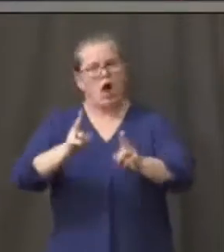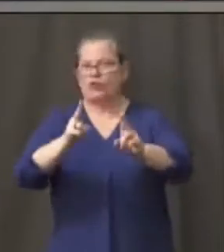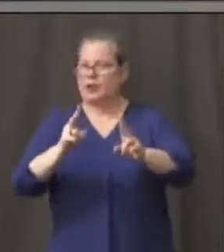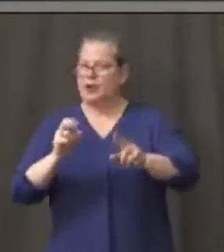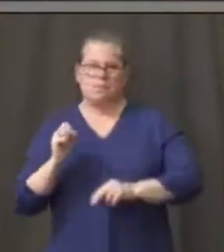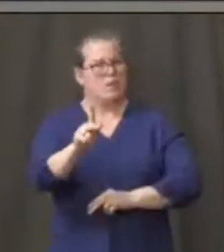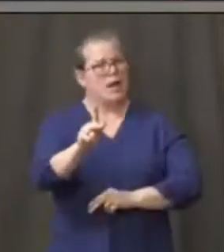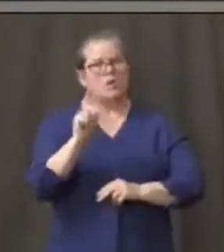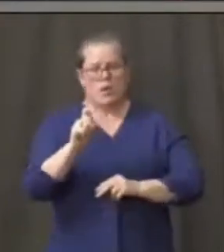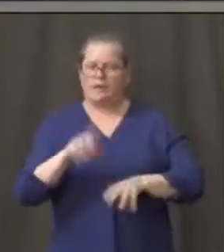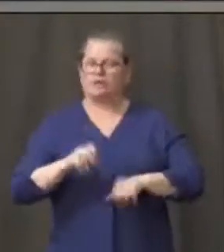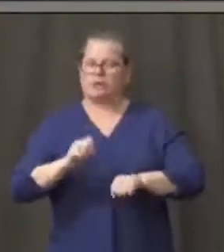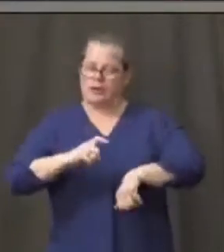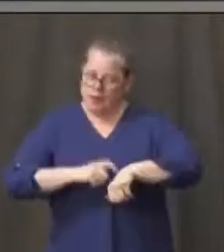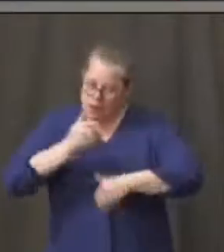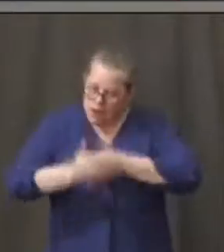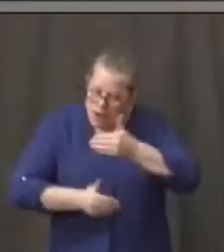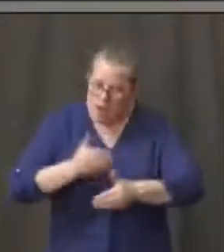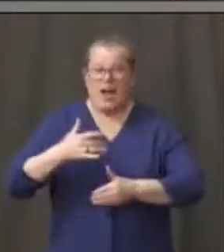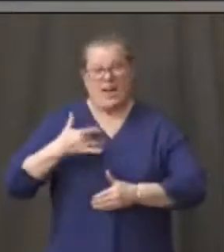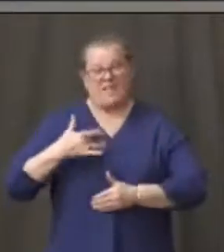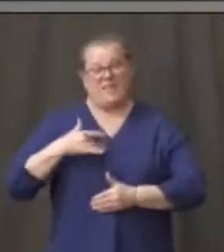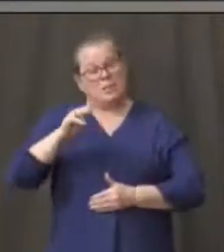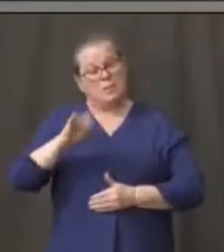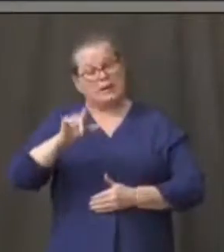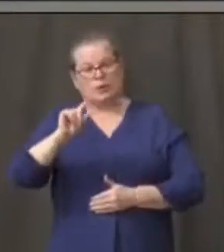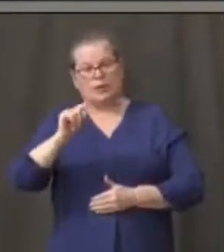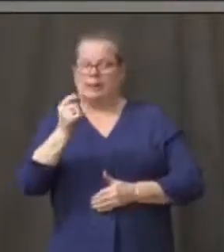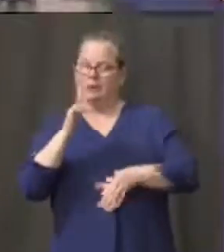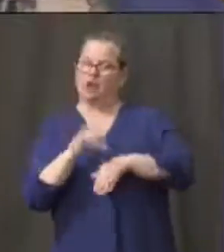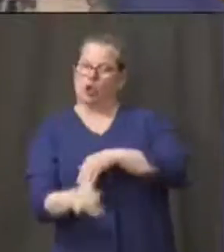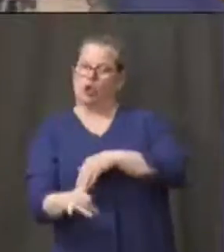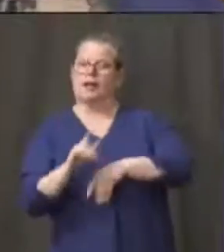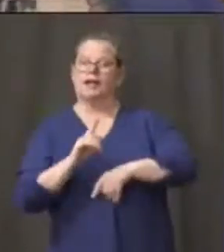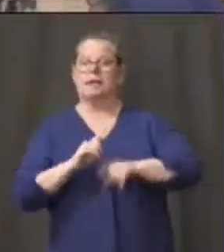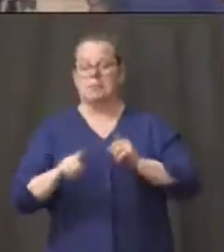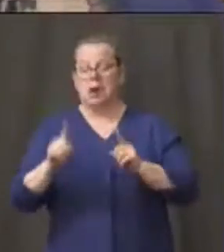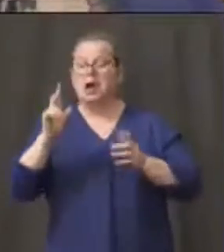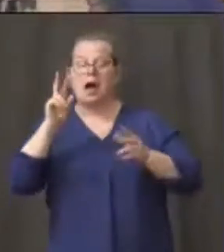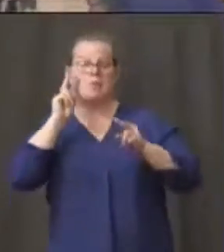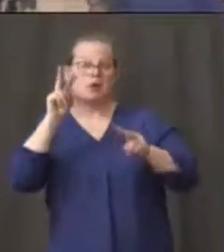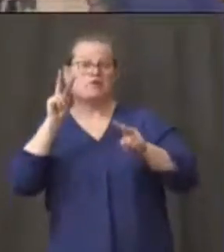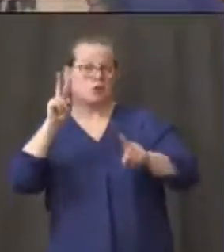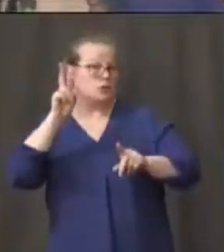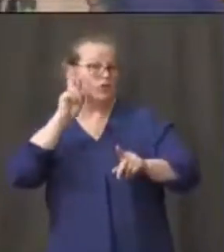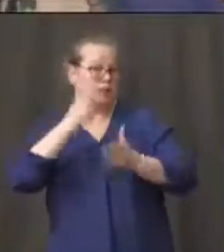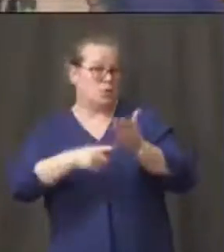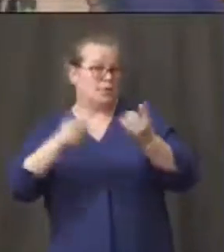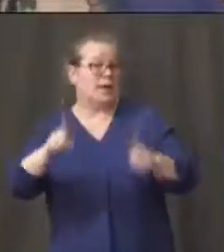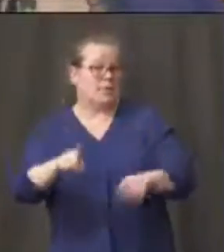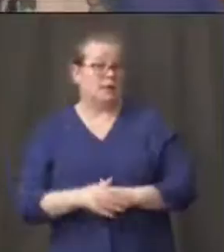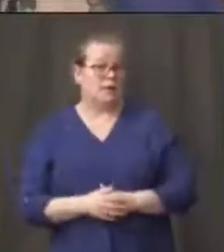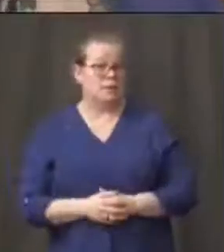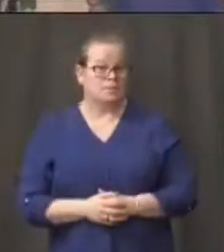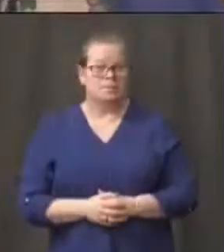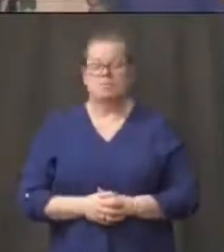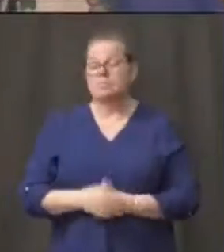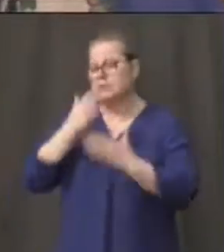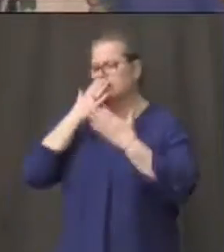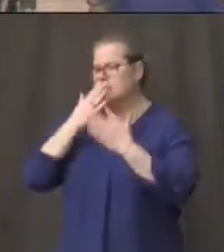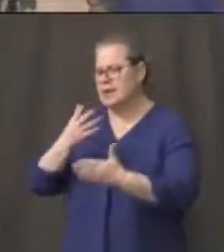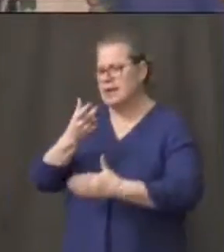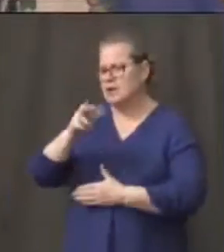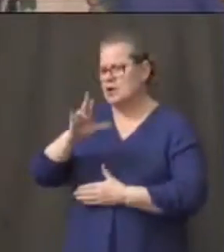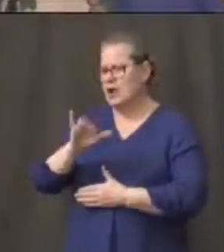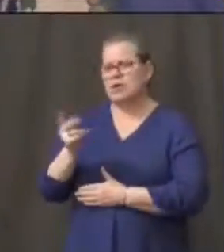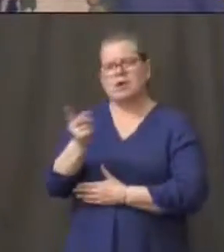and I'm very pleased to be a part of this. Thank you, Harry. And Harry and Mark are both available for questions, if anybody has any